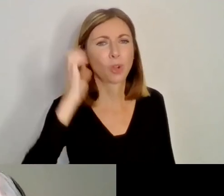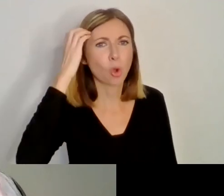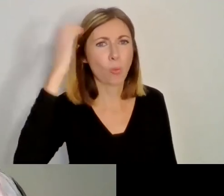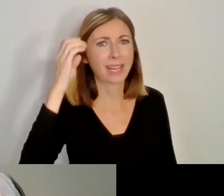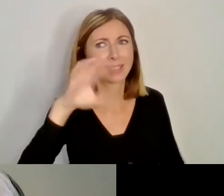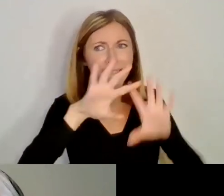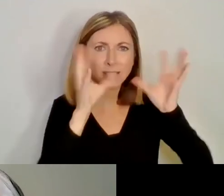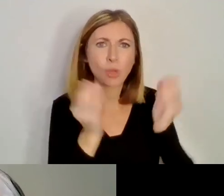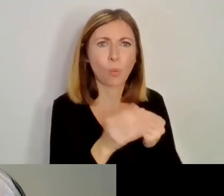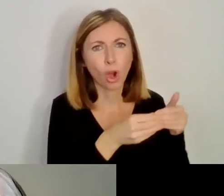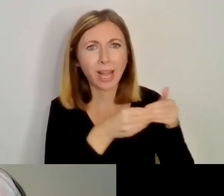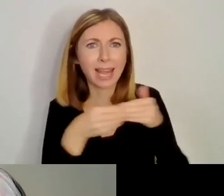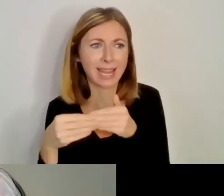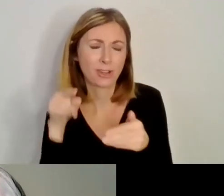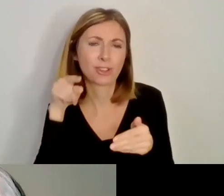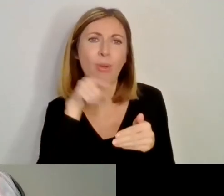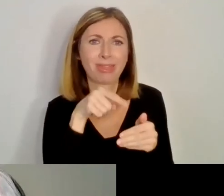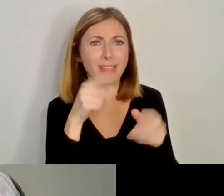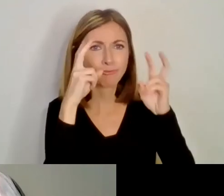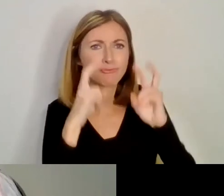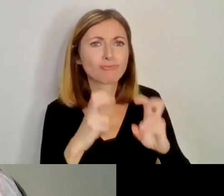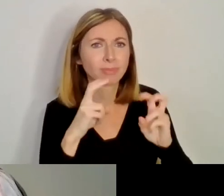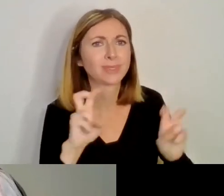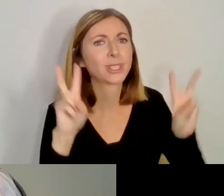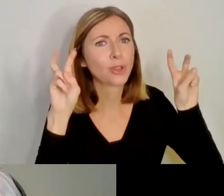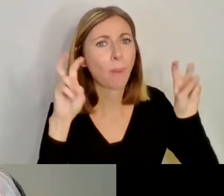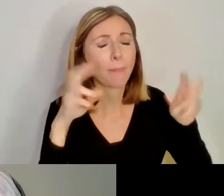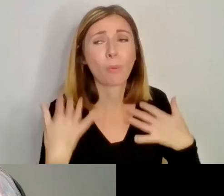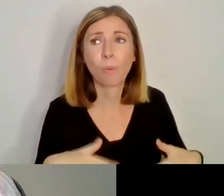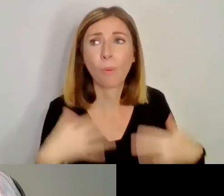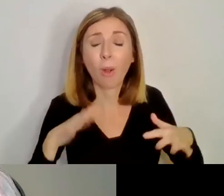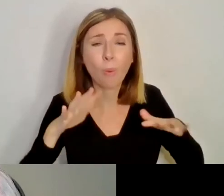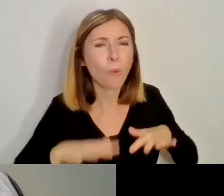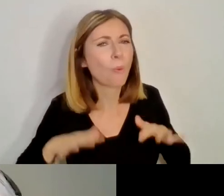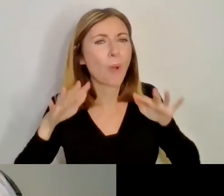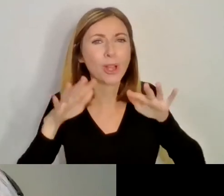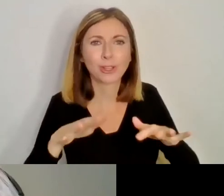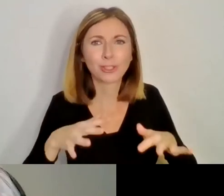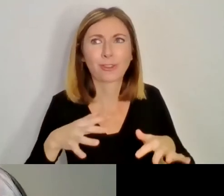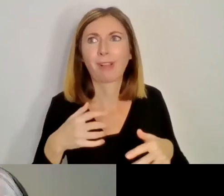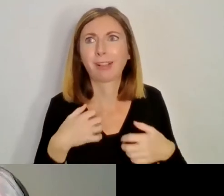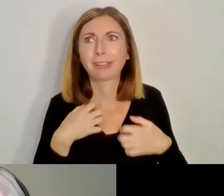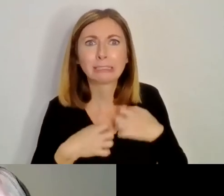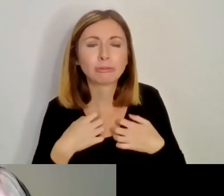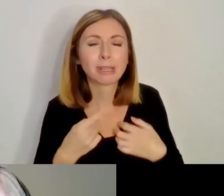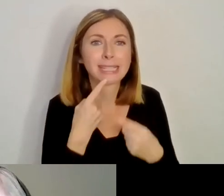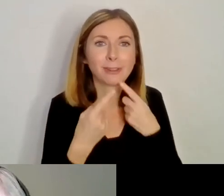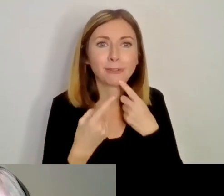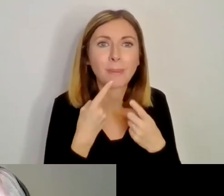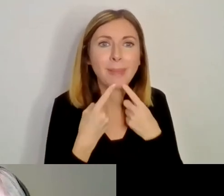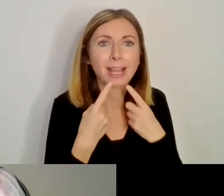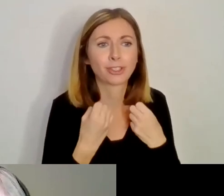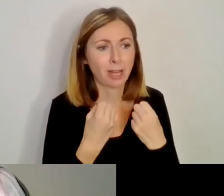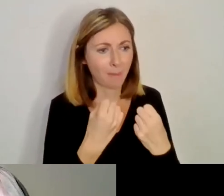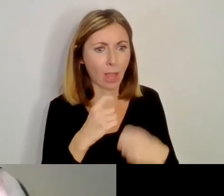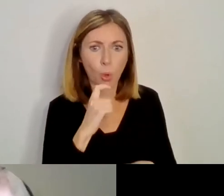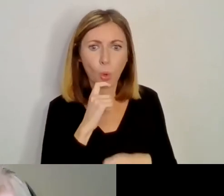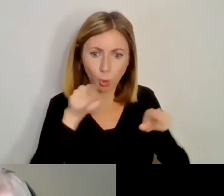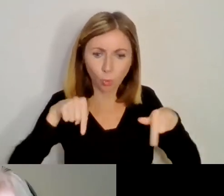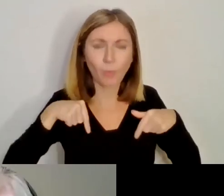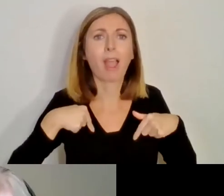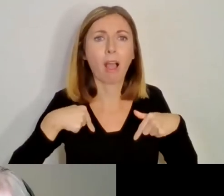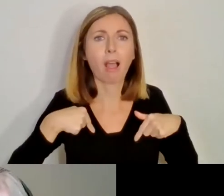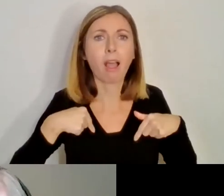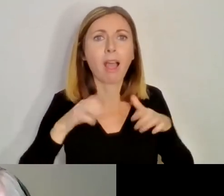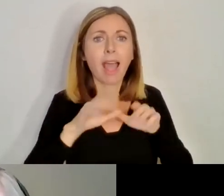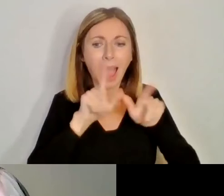area. So it's it's such a it's such a wonderful insight into really who we are and how we